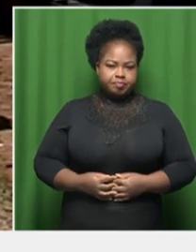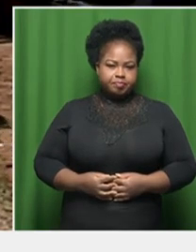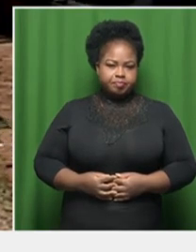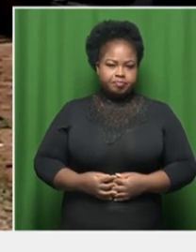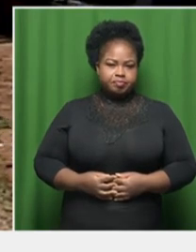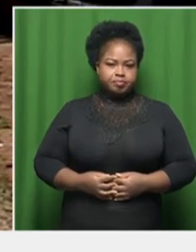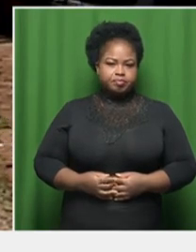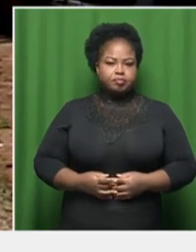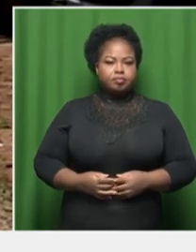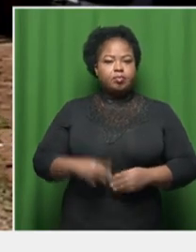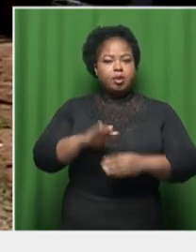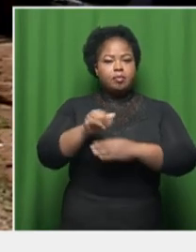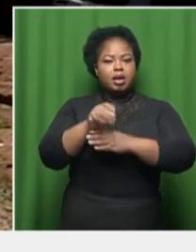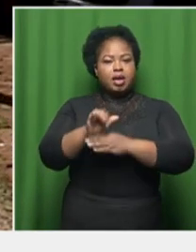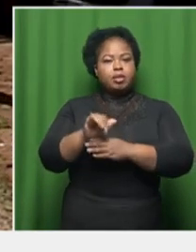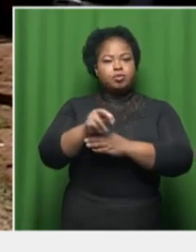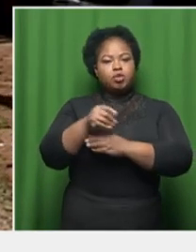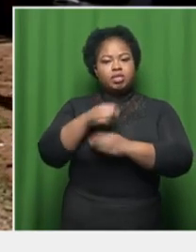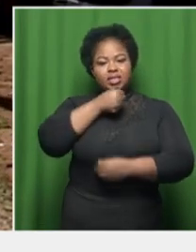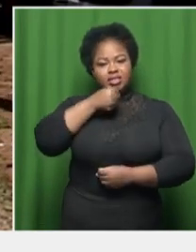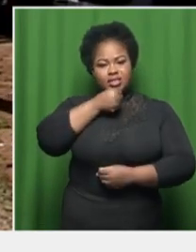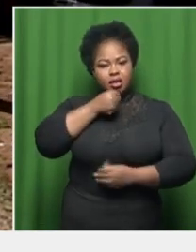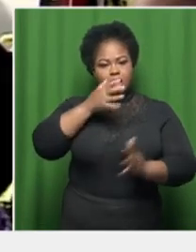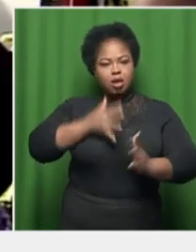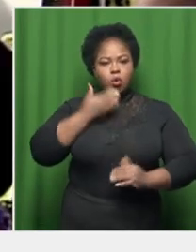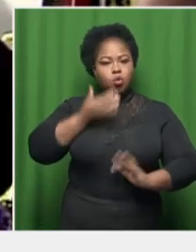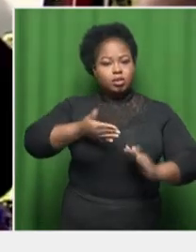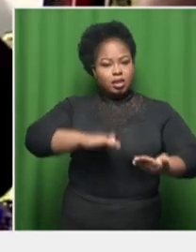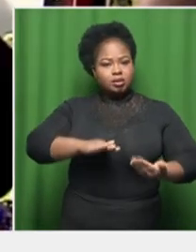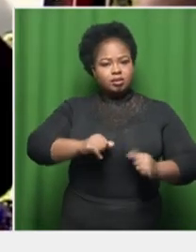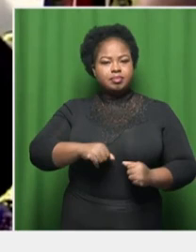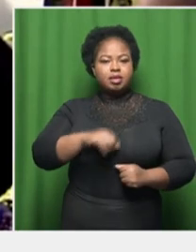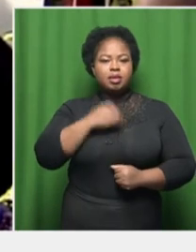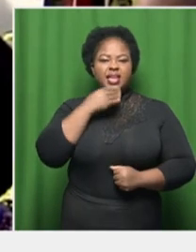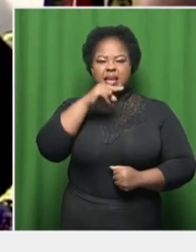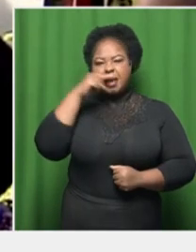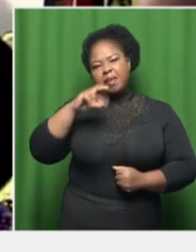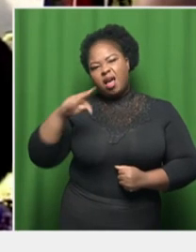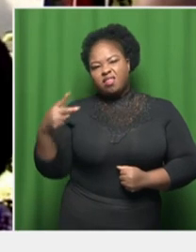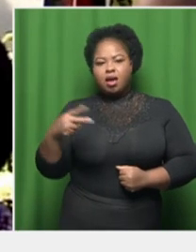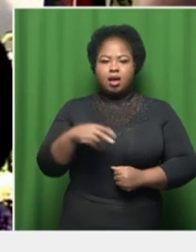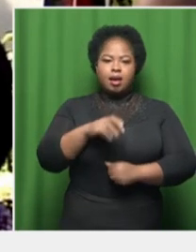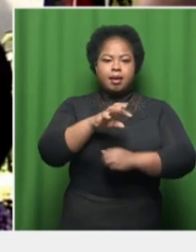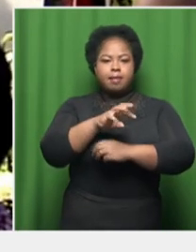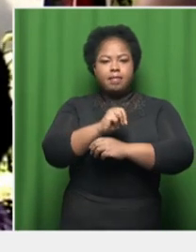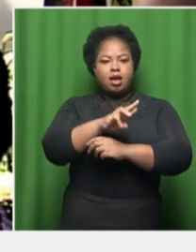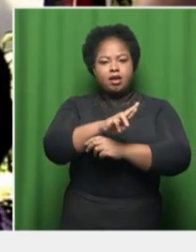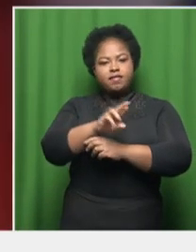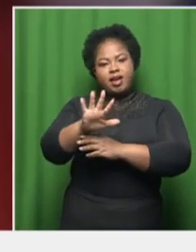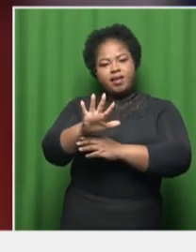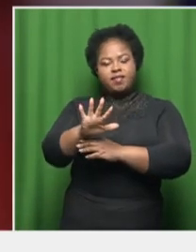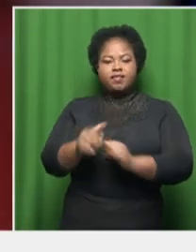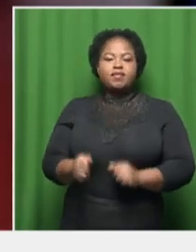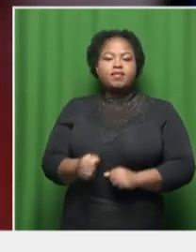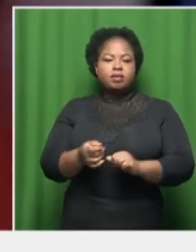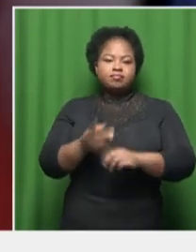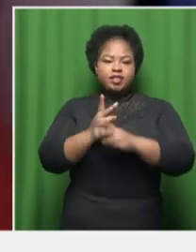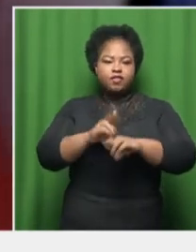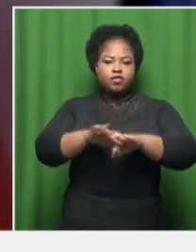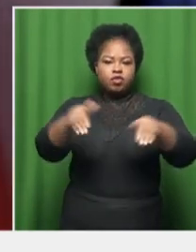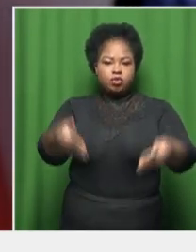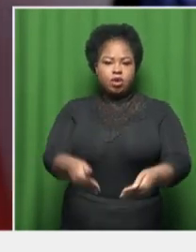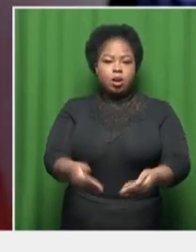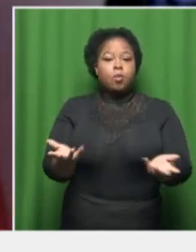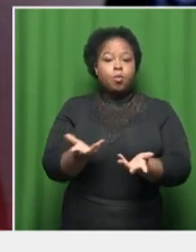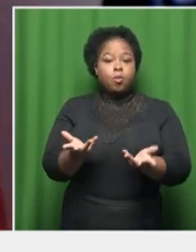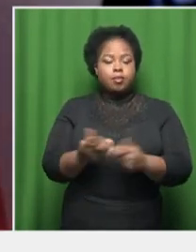Slain Bacardi music artist Itumuleng Moseu, a.k.a. Vusi Ma'ar-Five, was laid to rest in